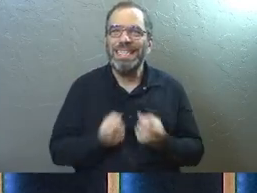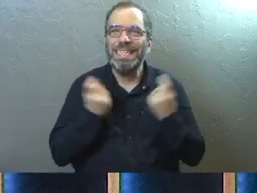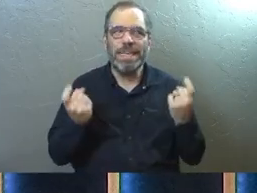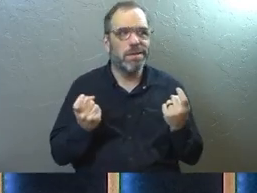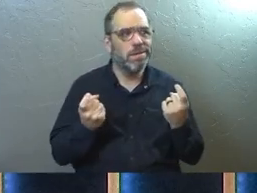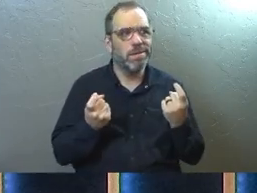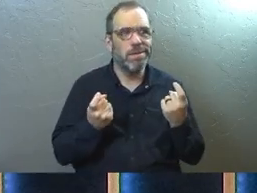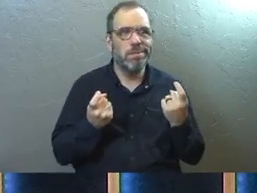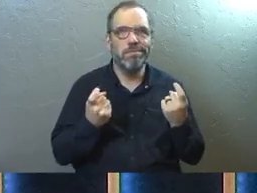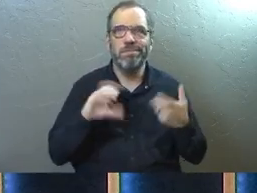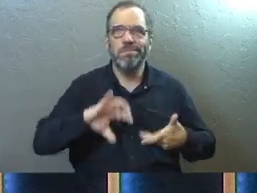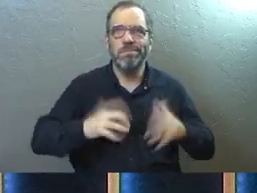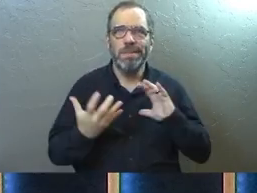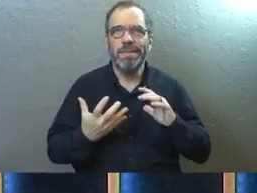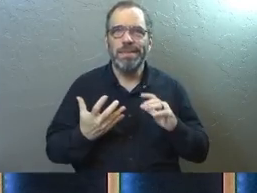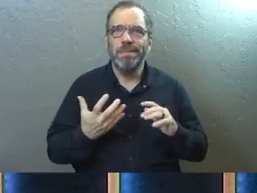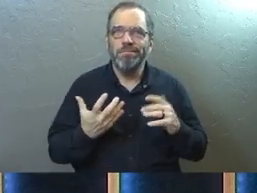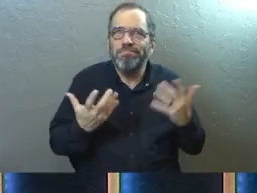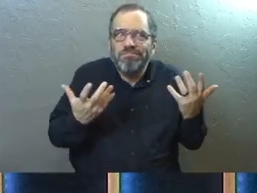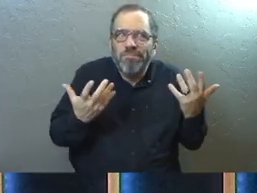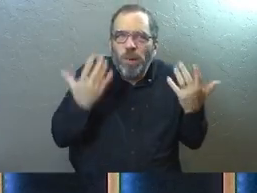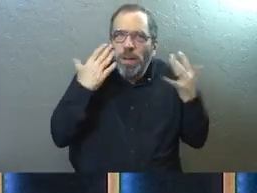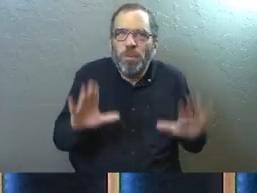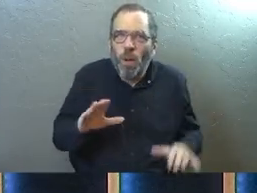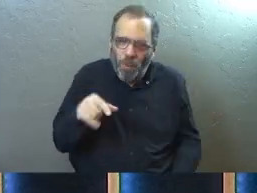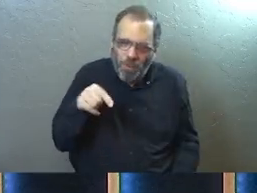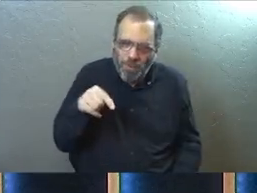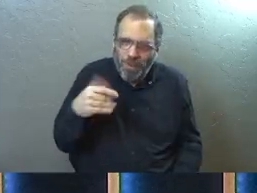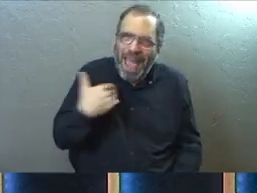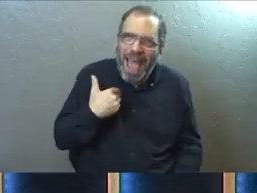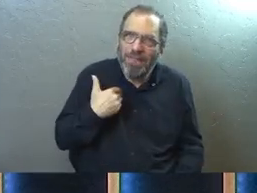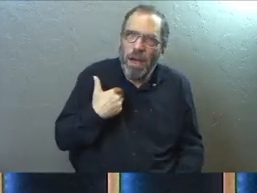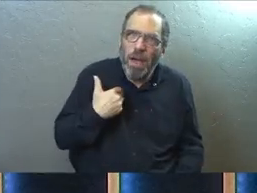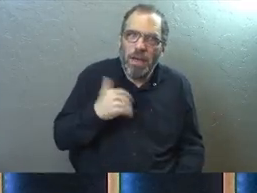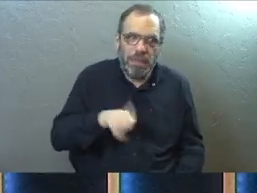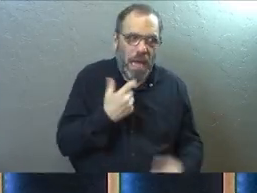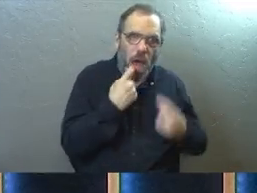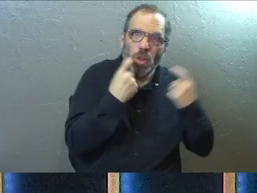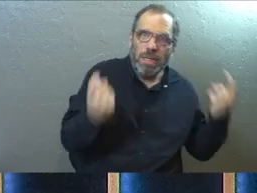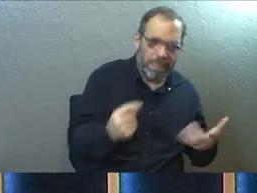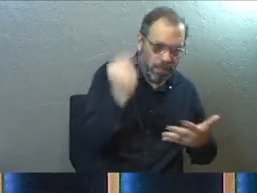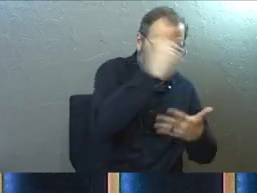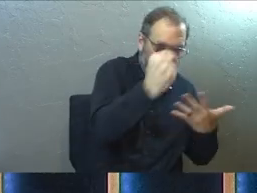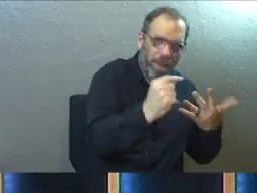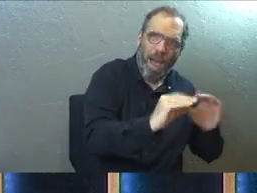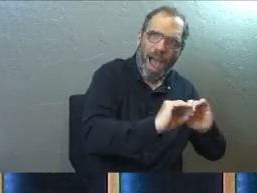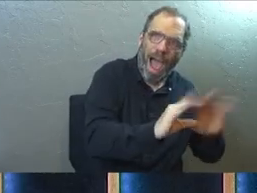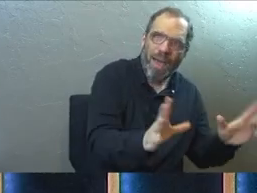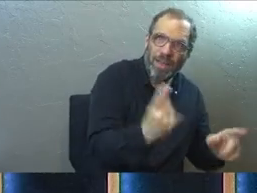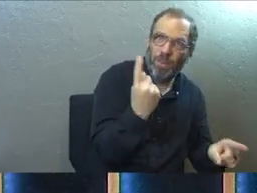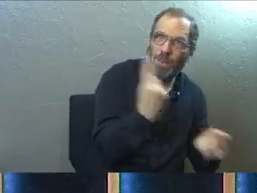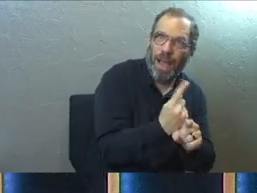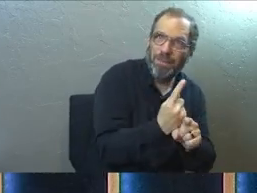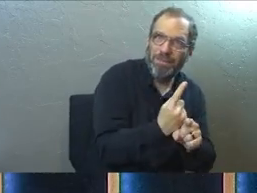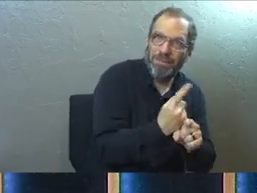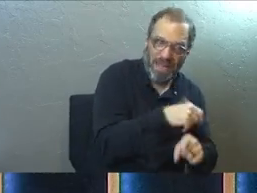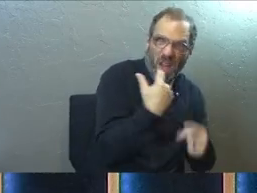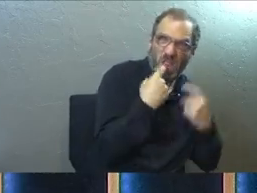kind of dysfunction in our life that we don't realize is there. Because a lot of the other sins, they're much more obvious to us, right?